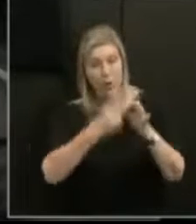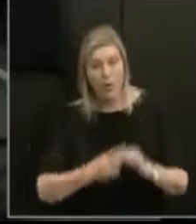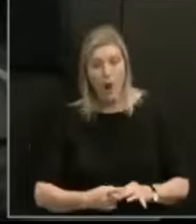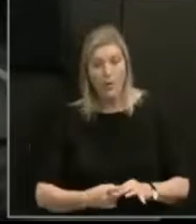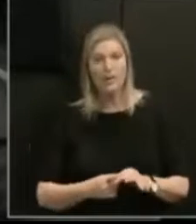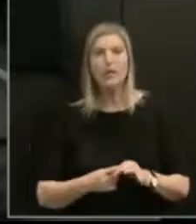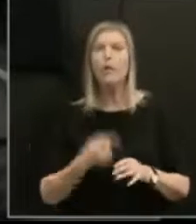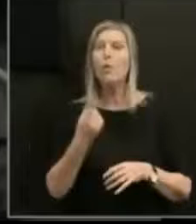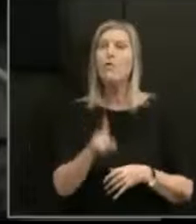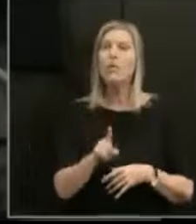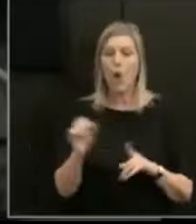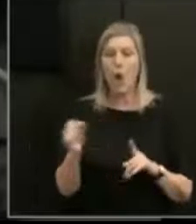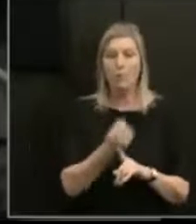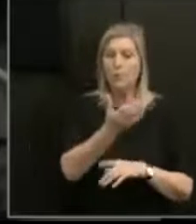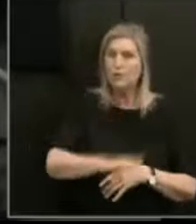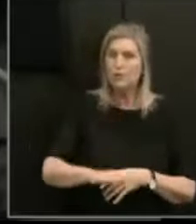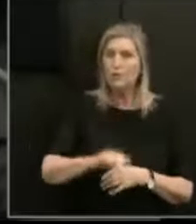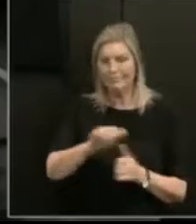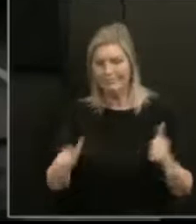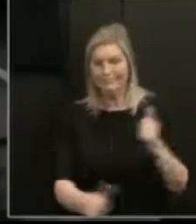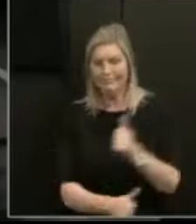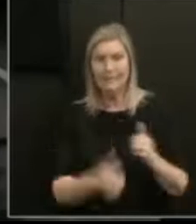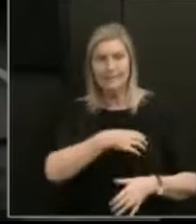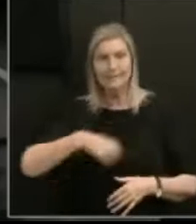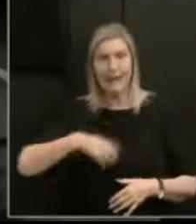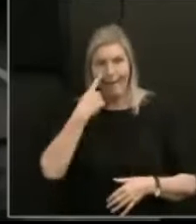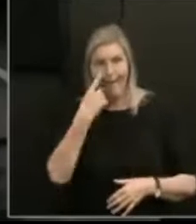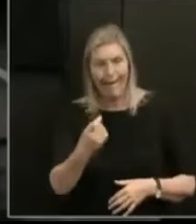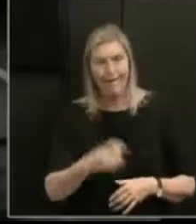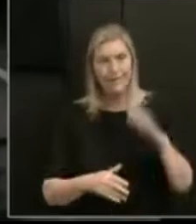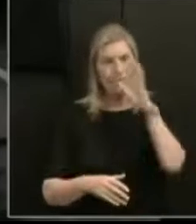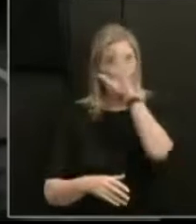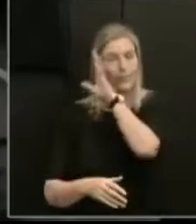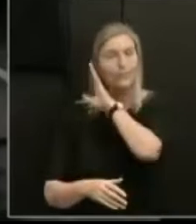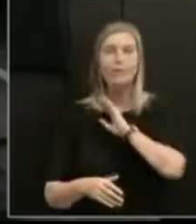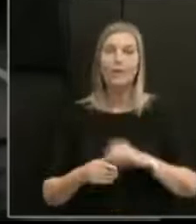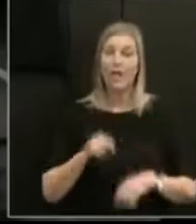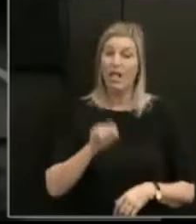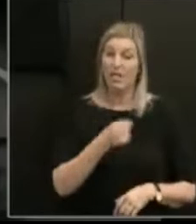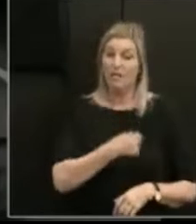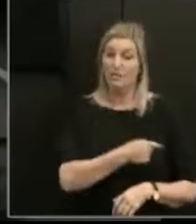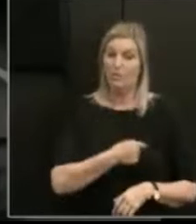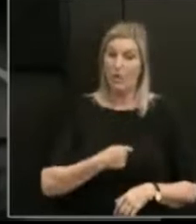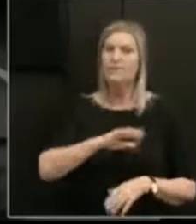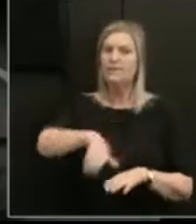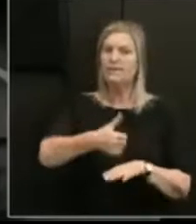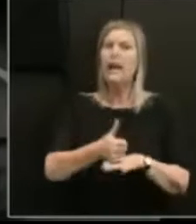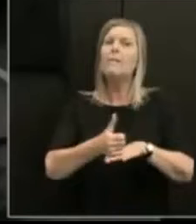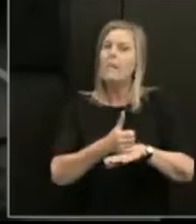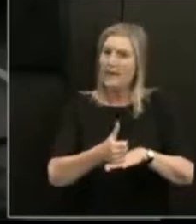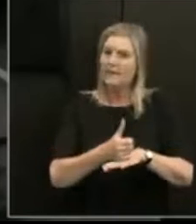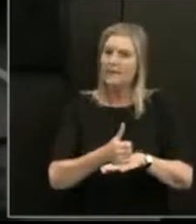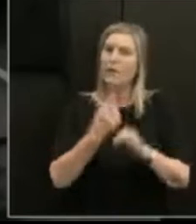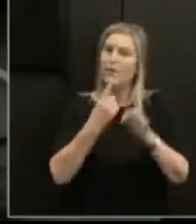children in state care within its first 100 days in office. This promise formed the basis of the inquiry we have